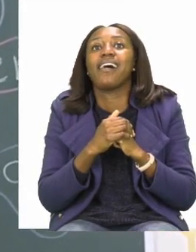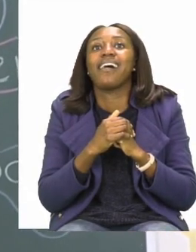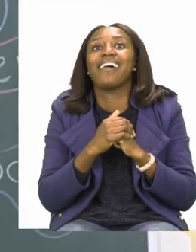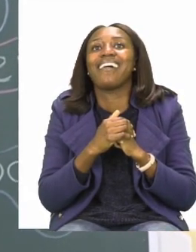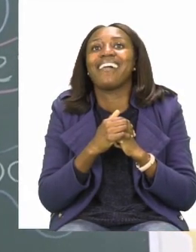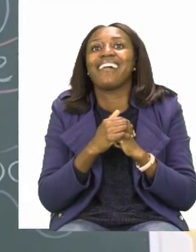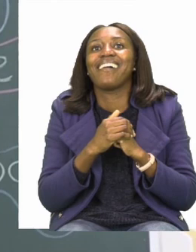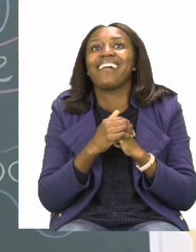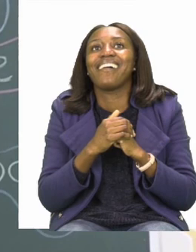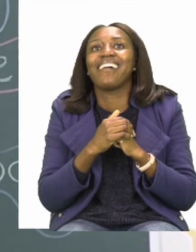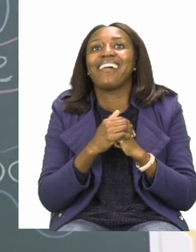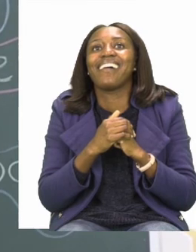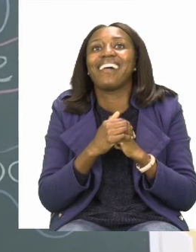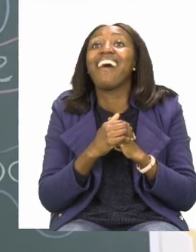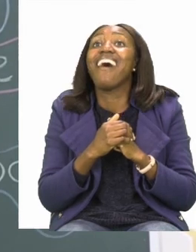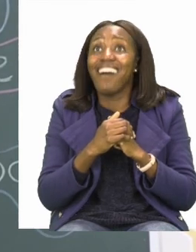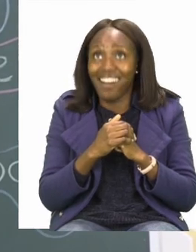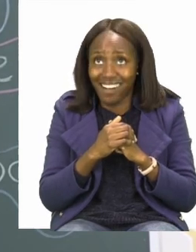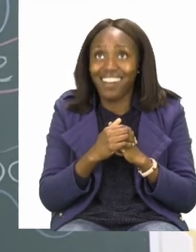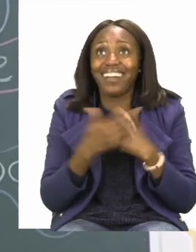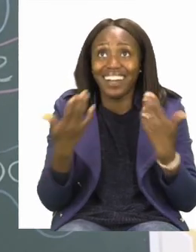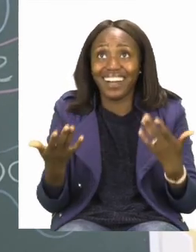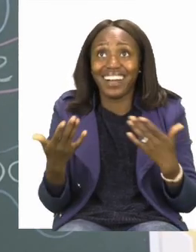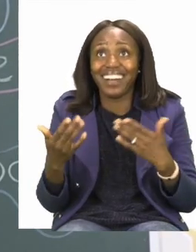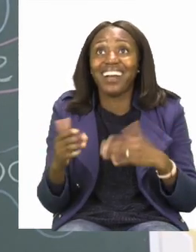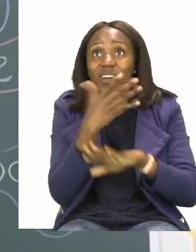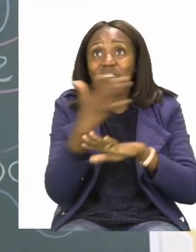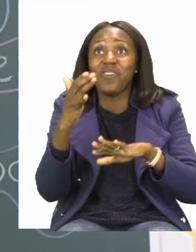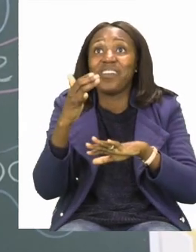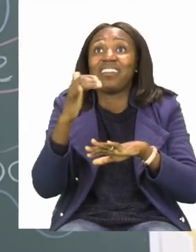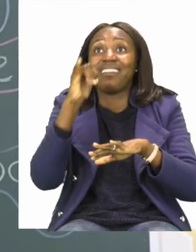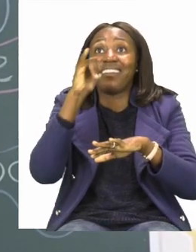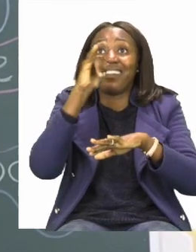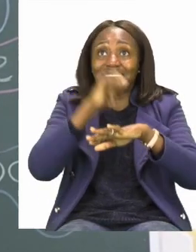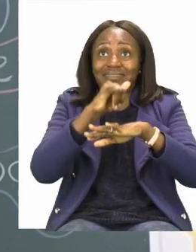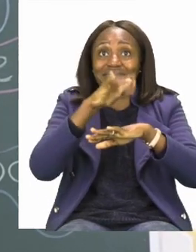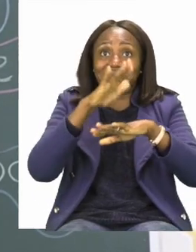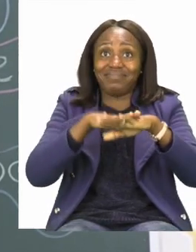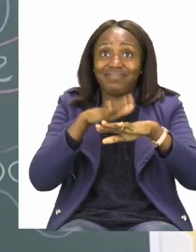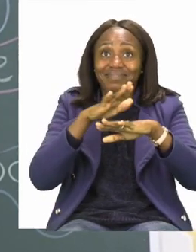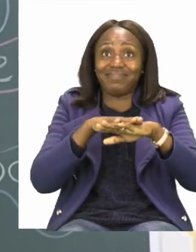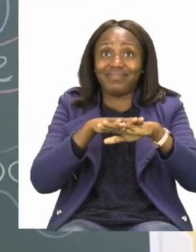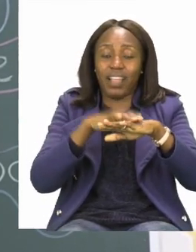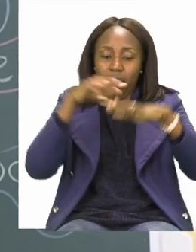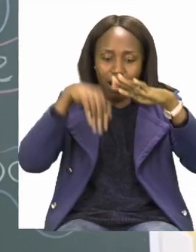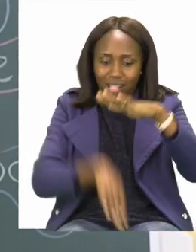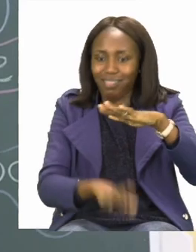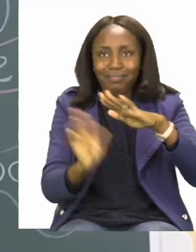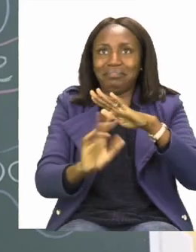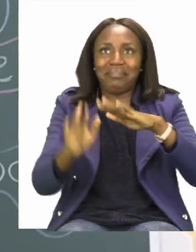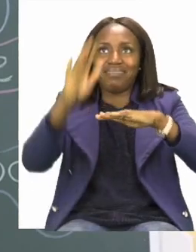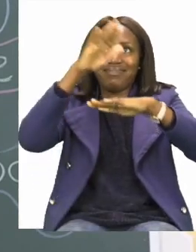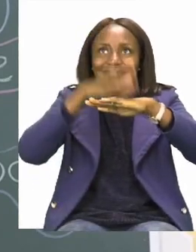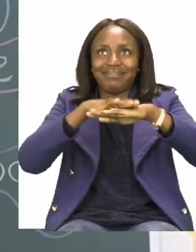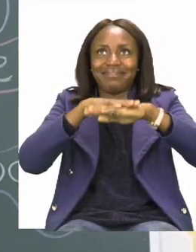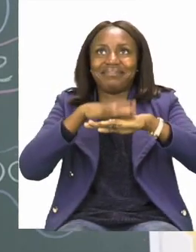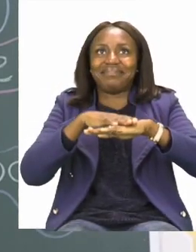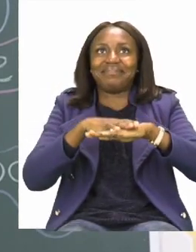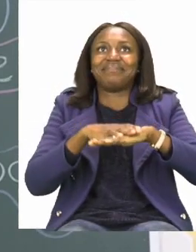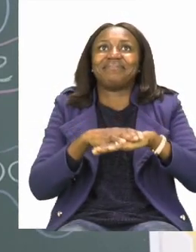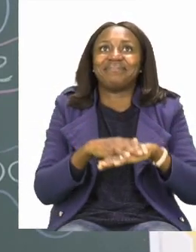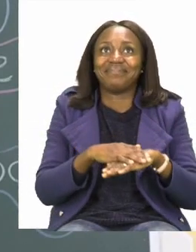It does float. Can you see? This is the bottom, so it has managed to float. So,